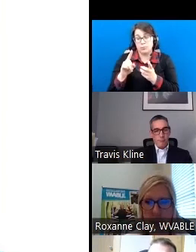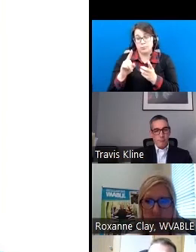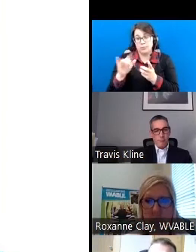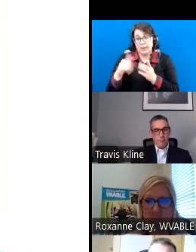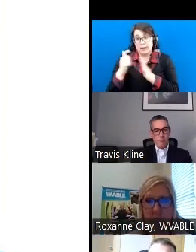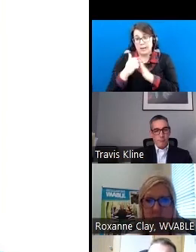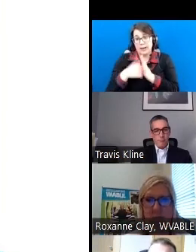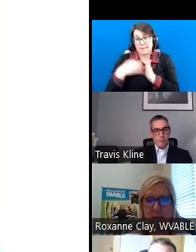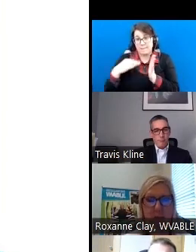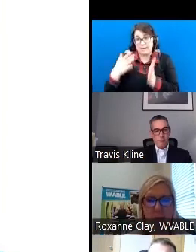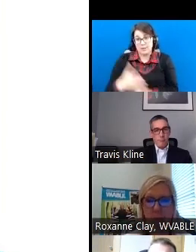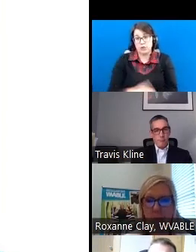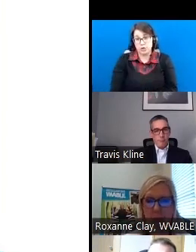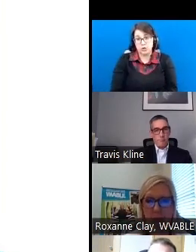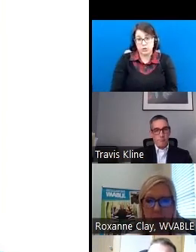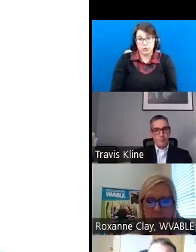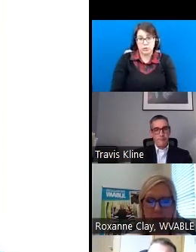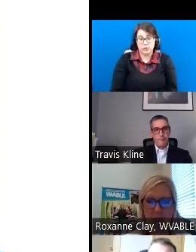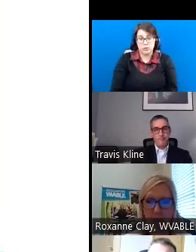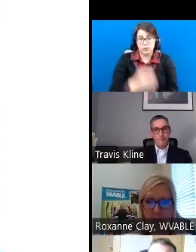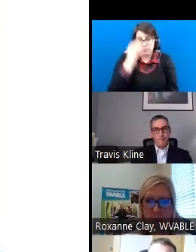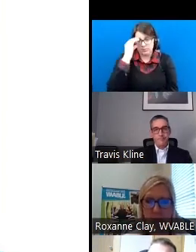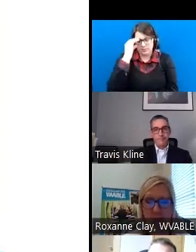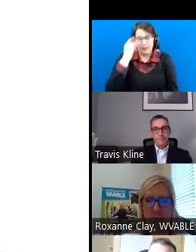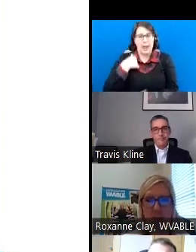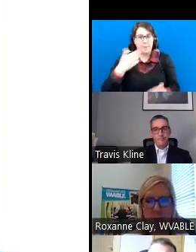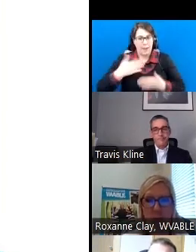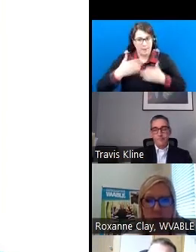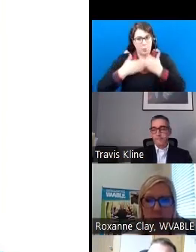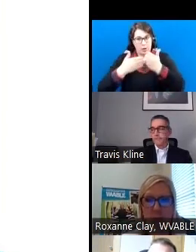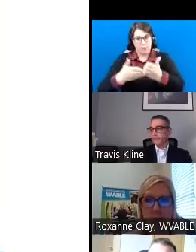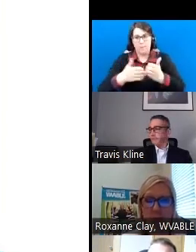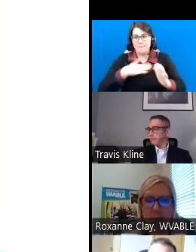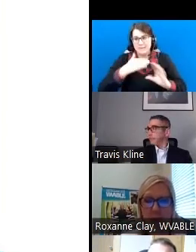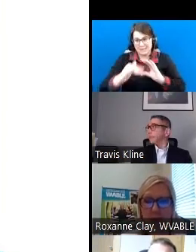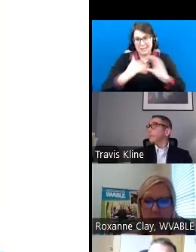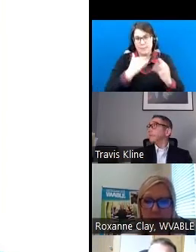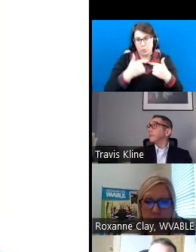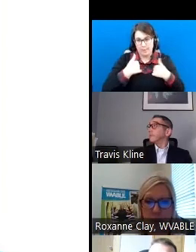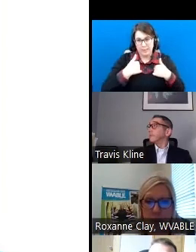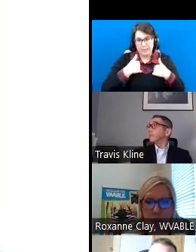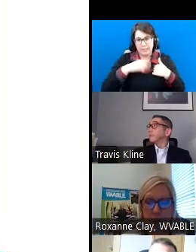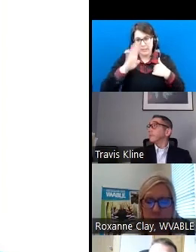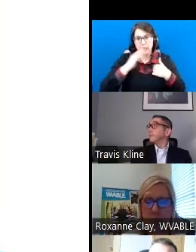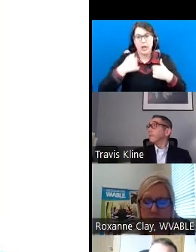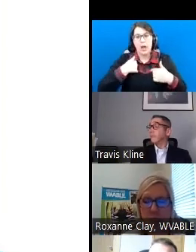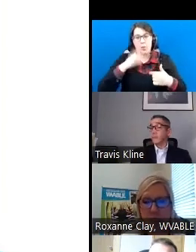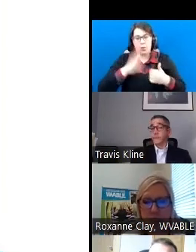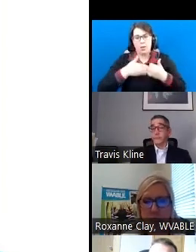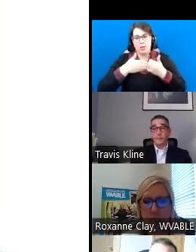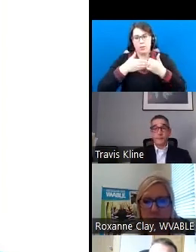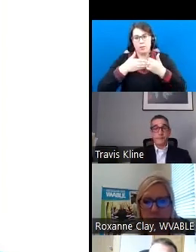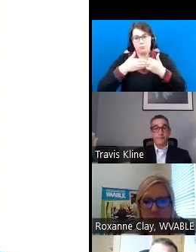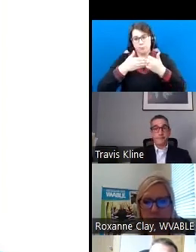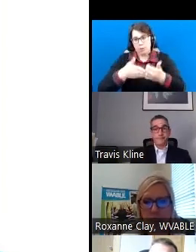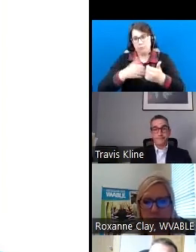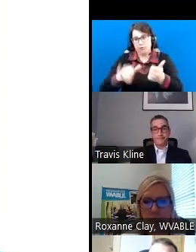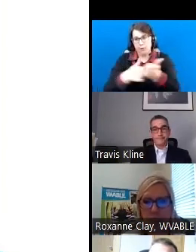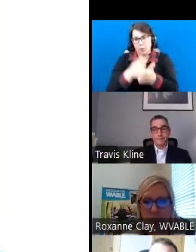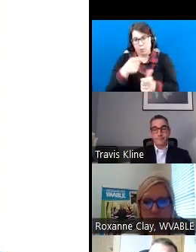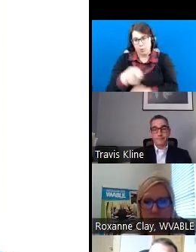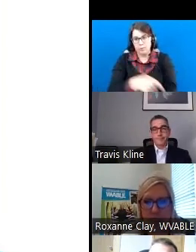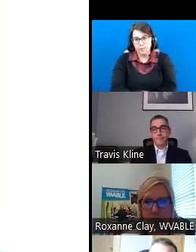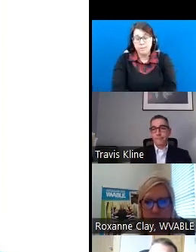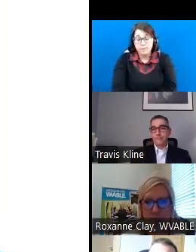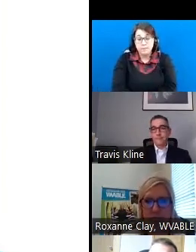beneficiary. I'm more than happy to help you walk through those steps. So just shoot me an email and then I will be happy to follow up with you.